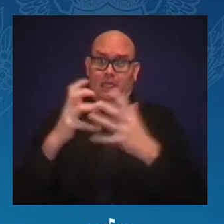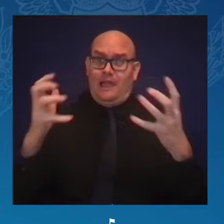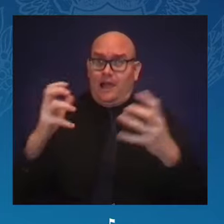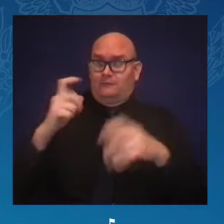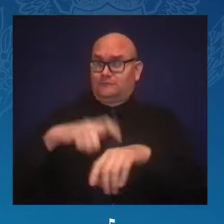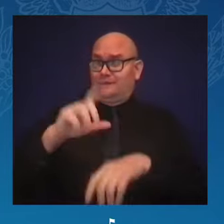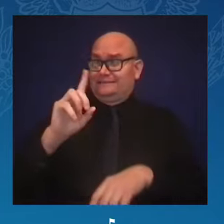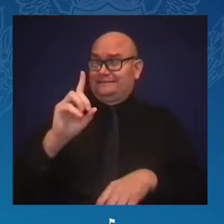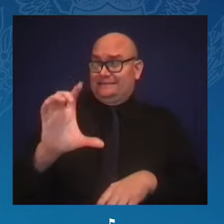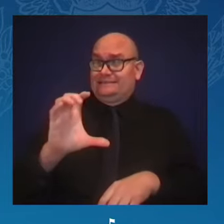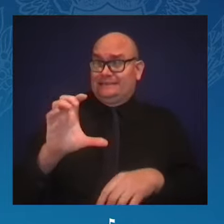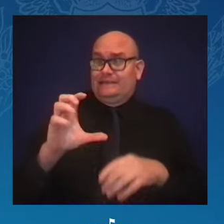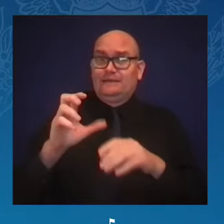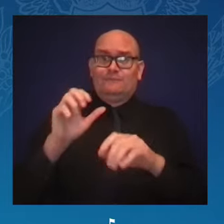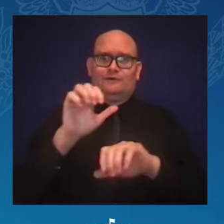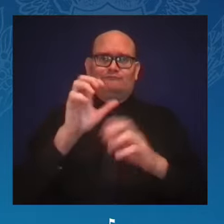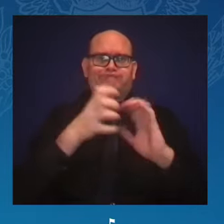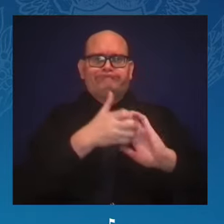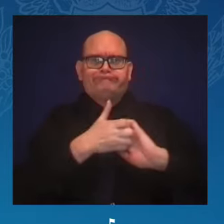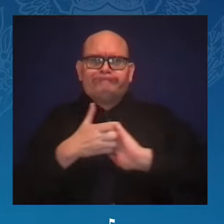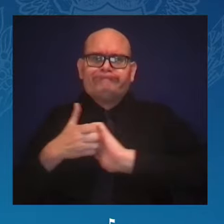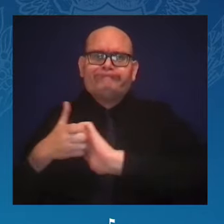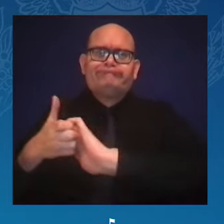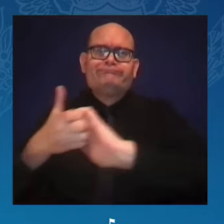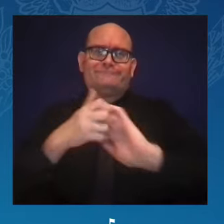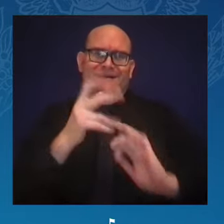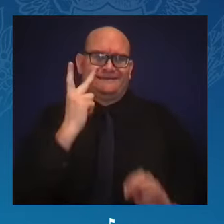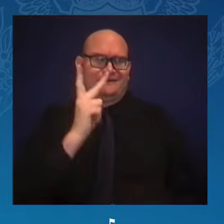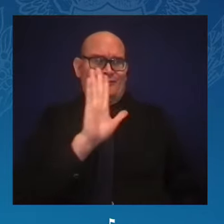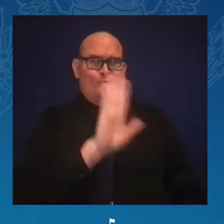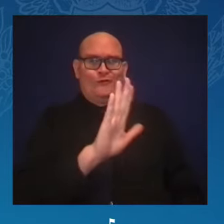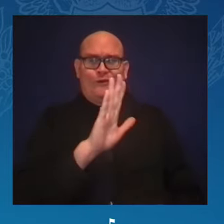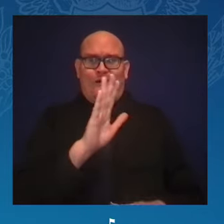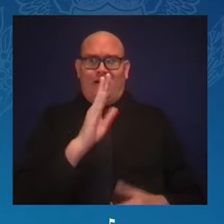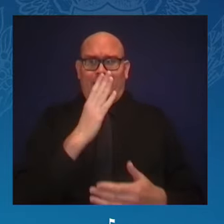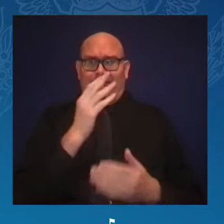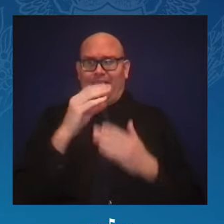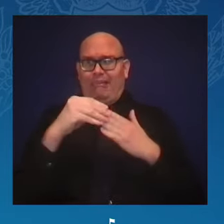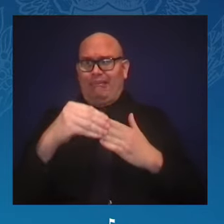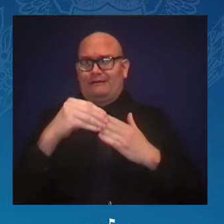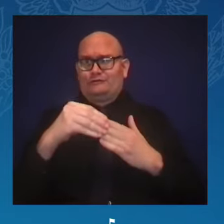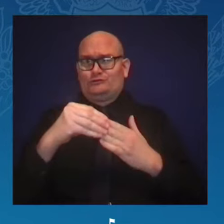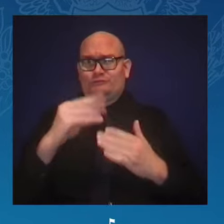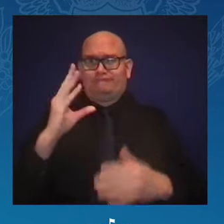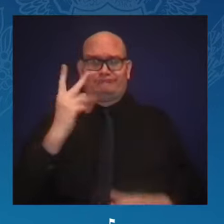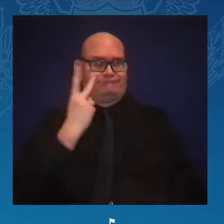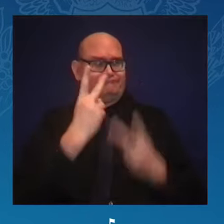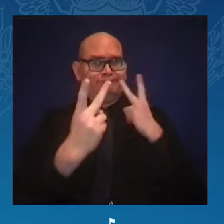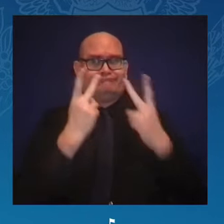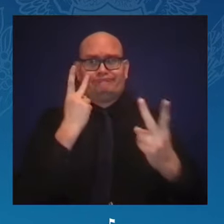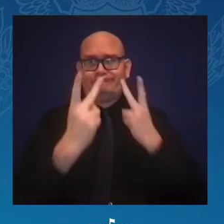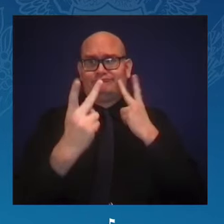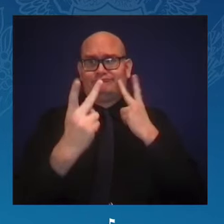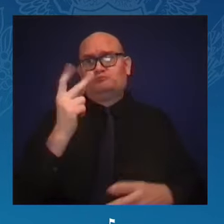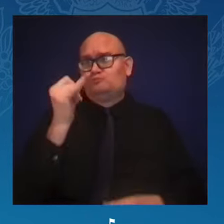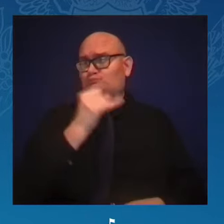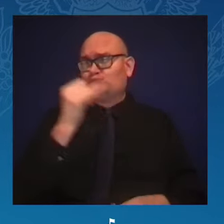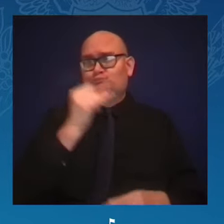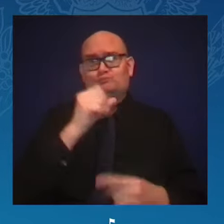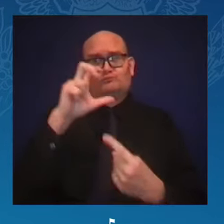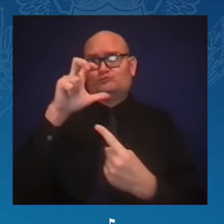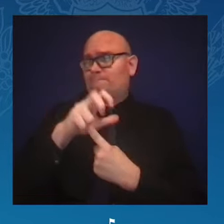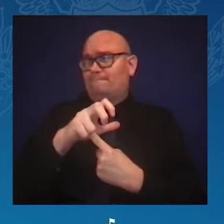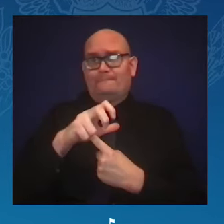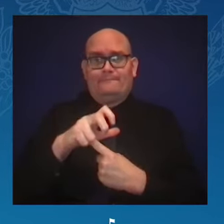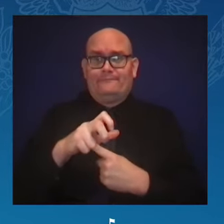So, I will say also that President Joe Biden and I have many extraordinary leaders in our cabinet. But as